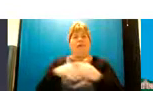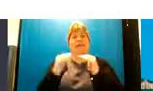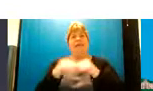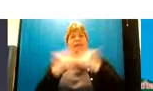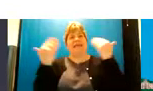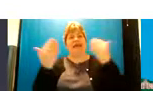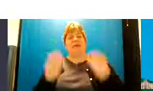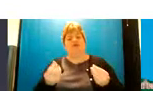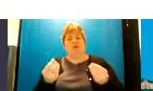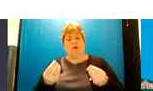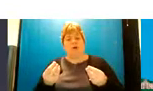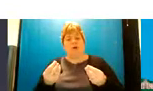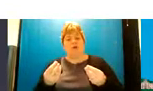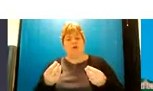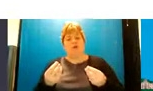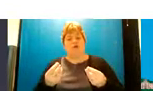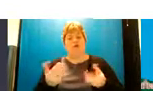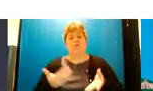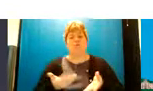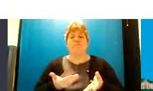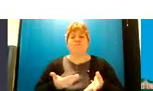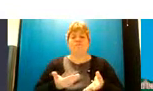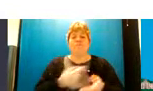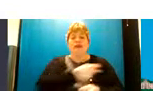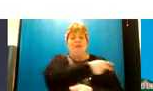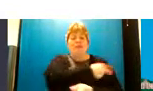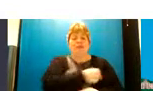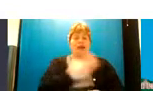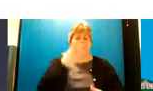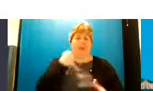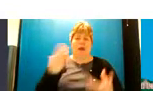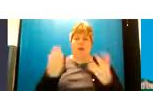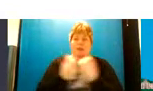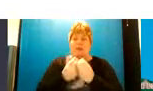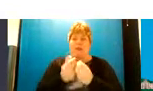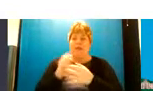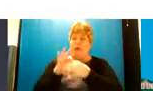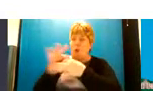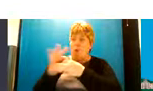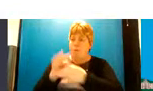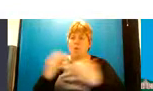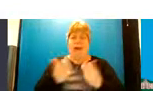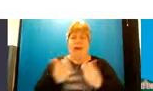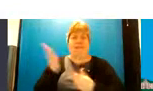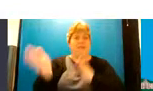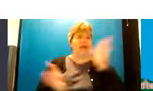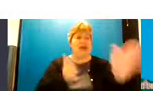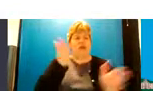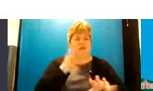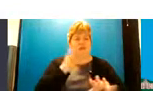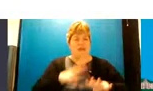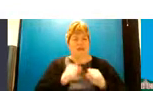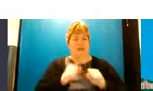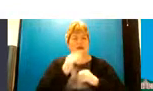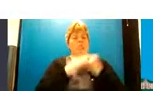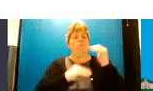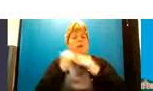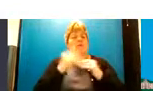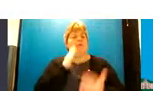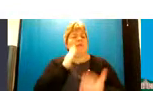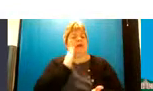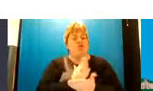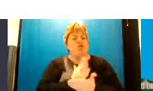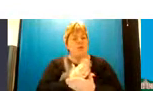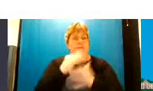that the the um the member of staff will be able to work with them where they are so that they can really start to build that trust with that